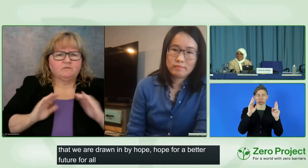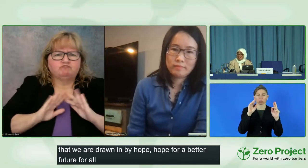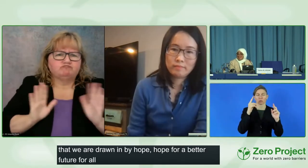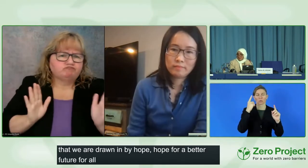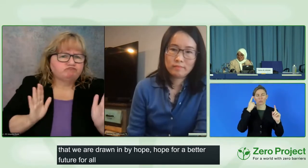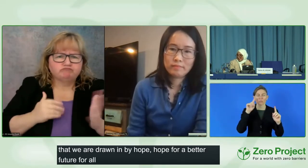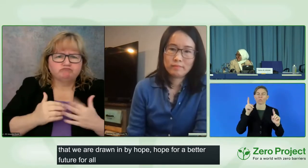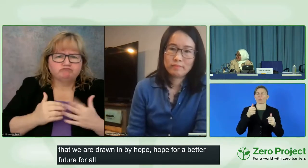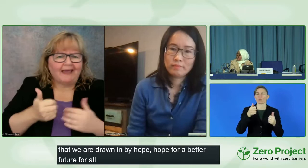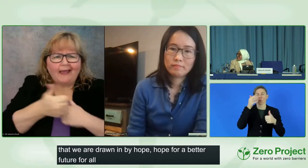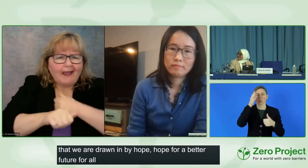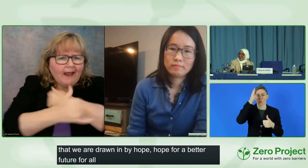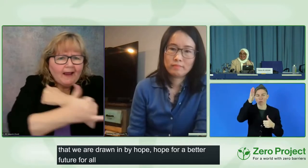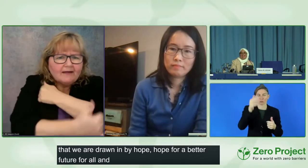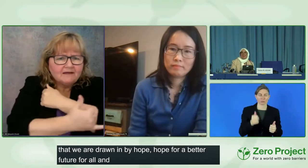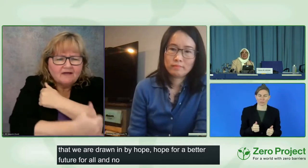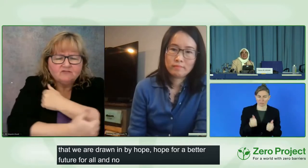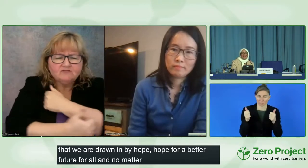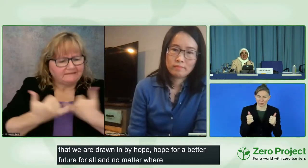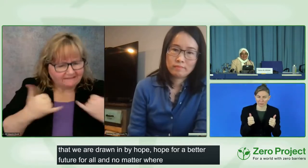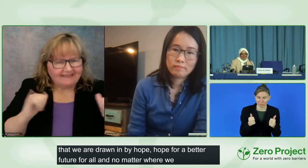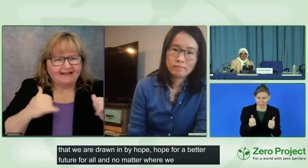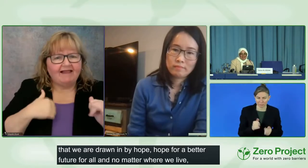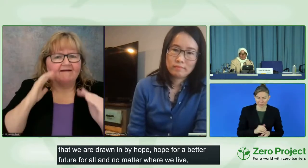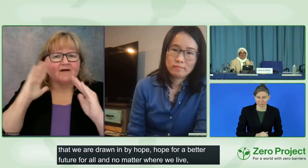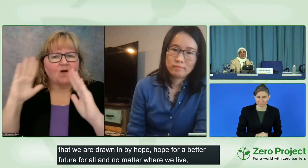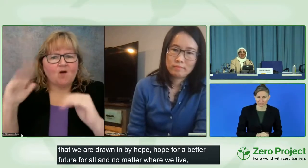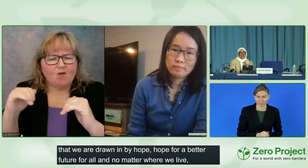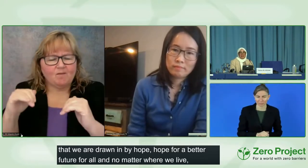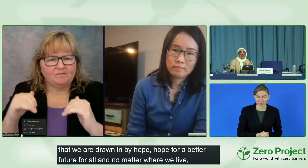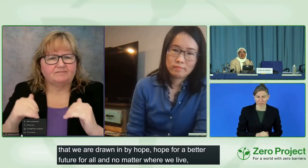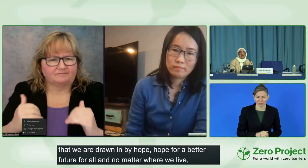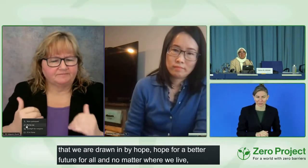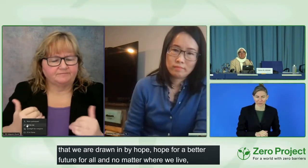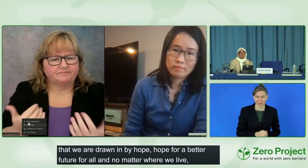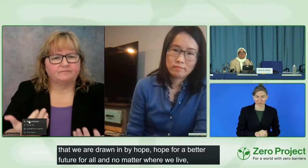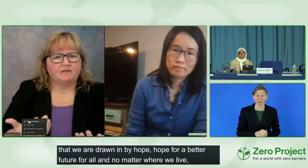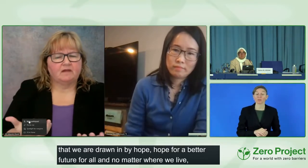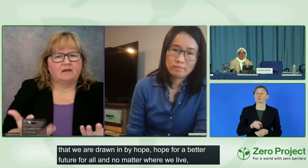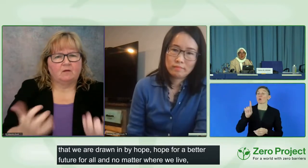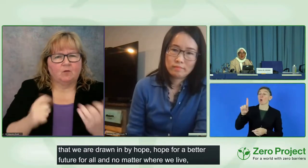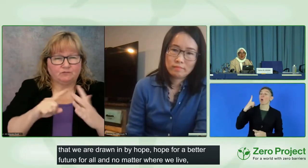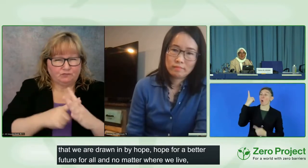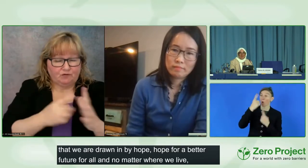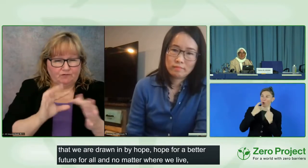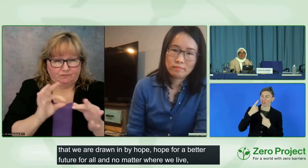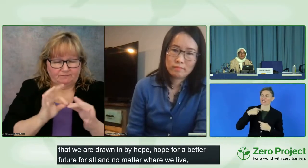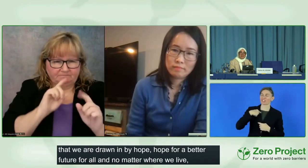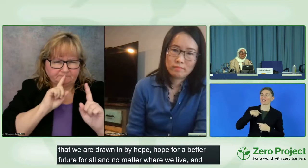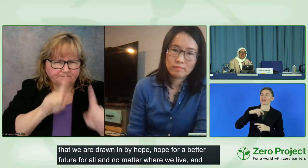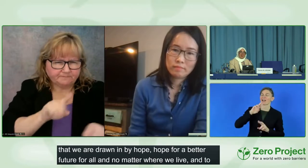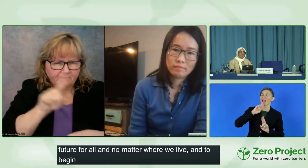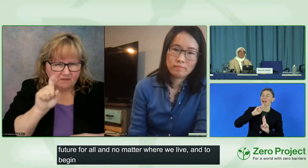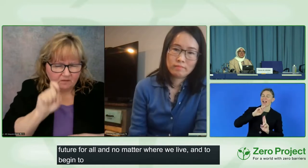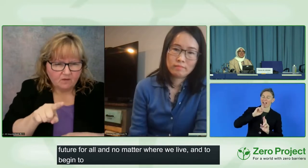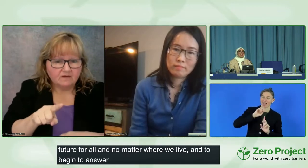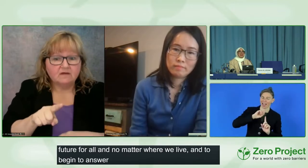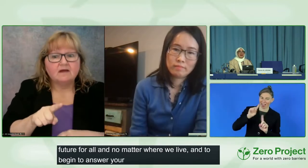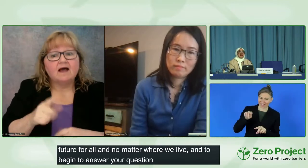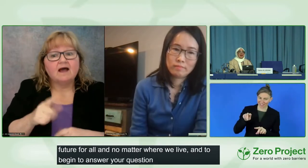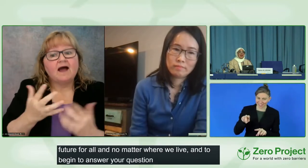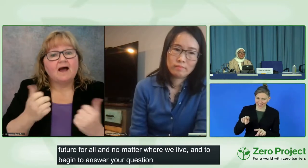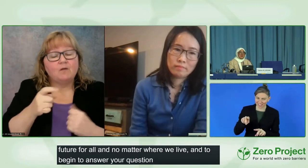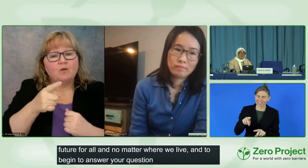And to begin to answer your question, I want you to imagine